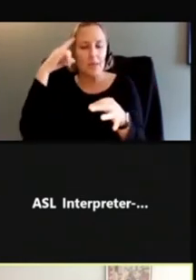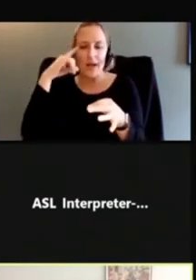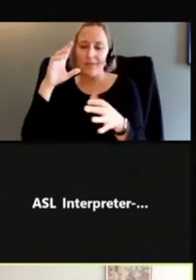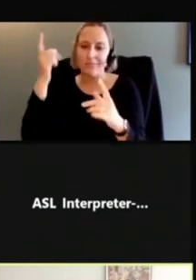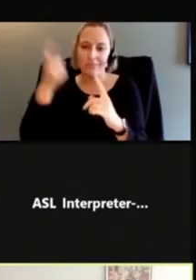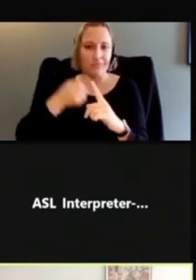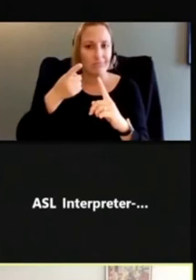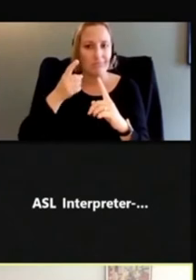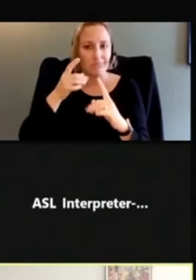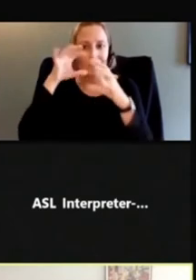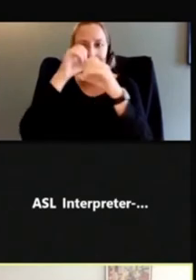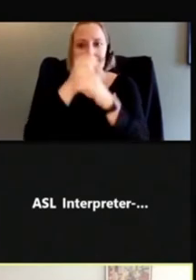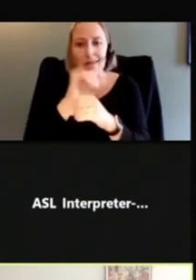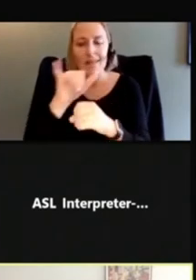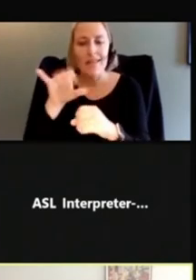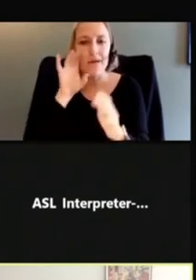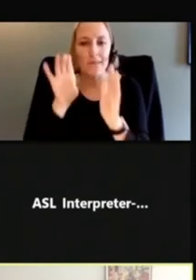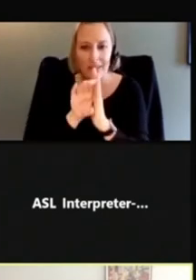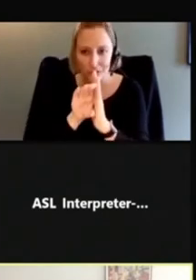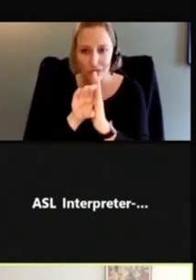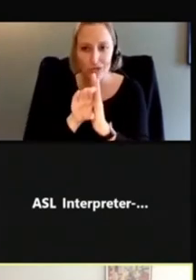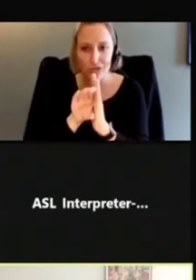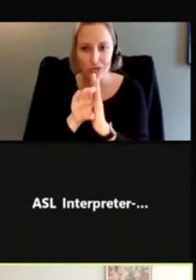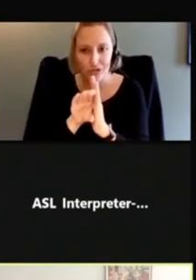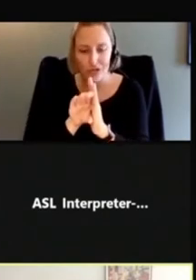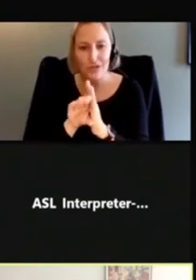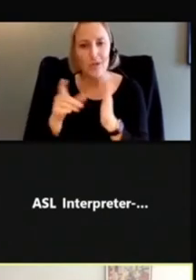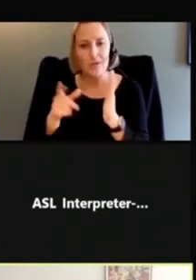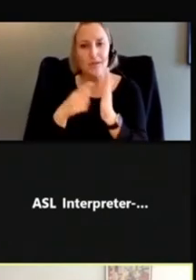like you said, David. So it's easy for folks to overlook that.